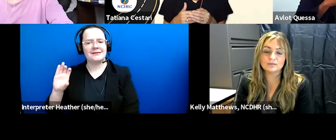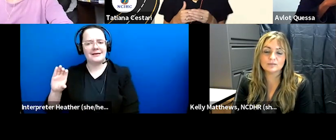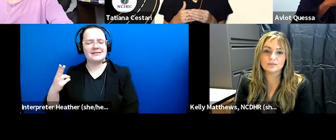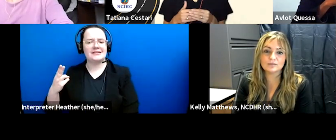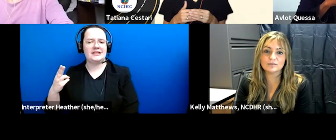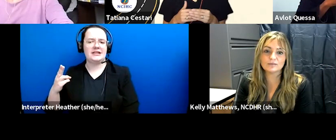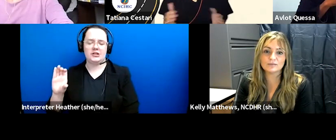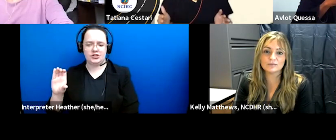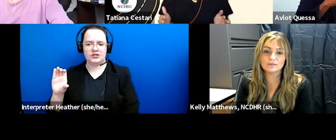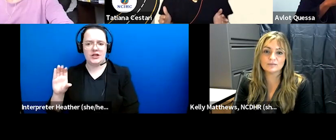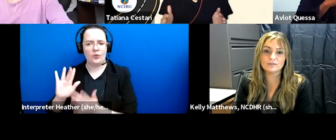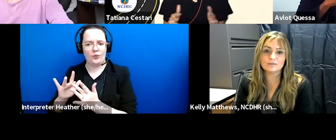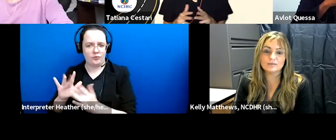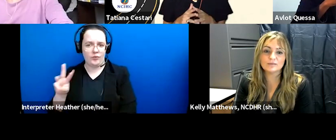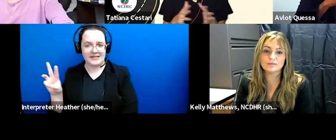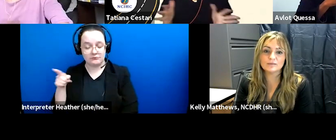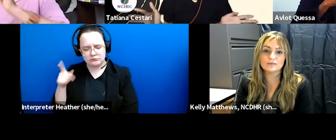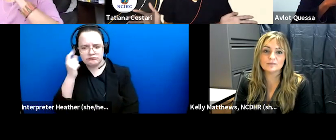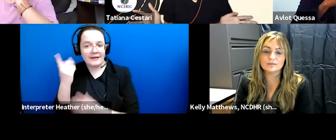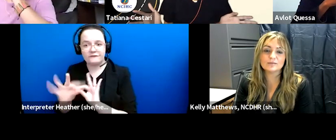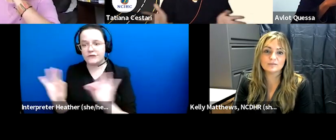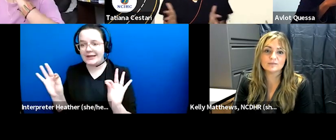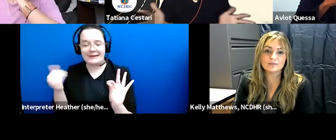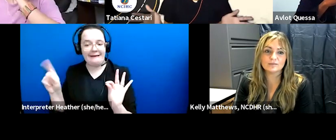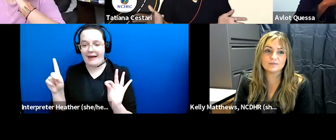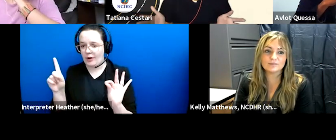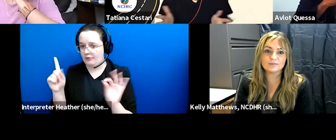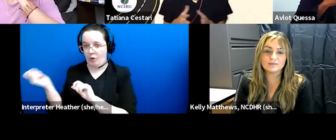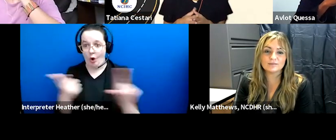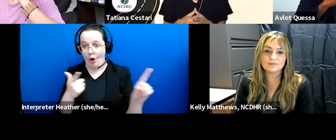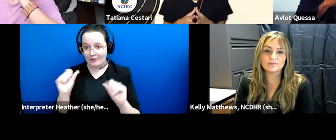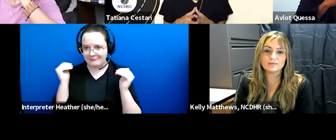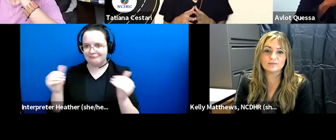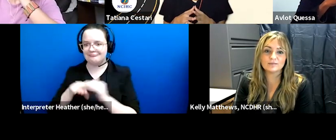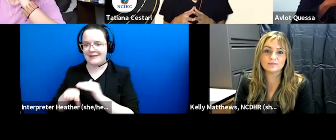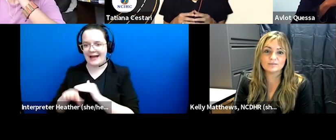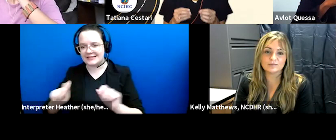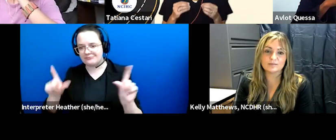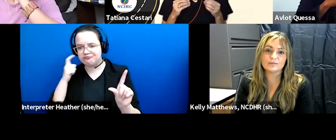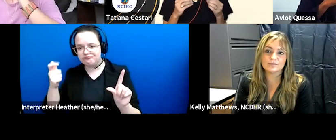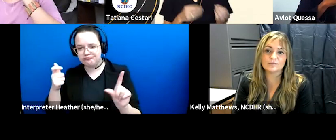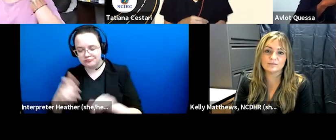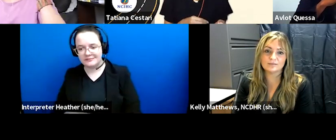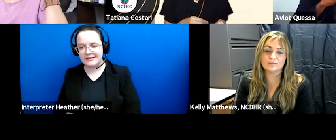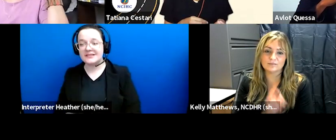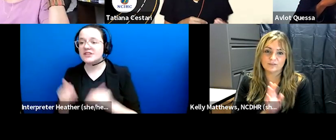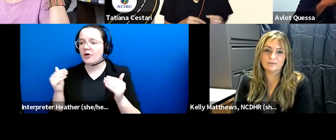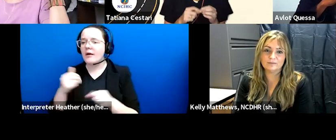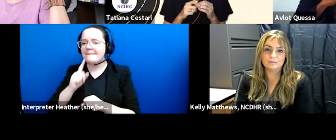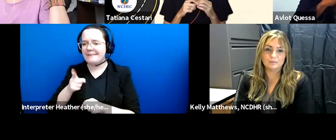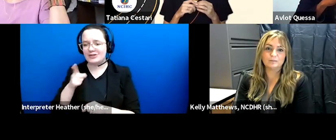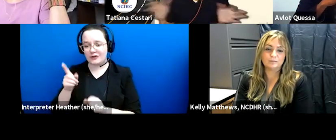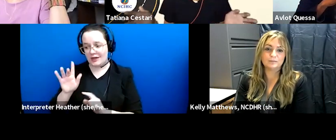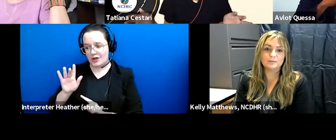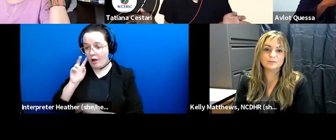and it's free uh for anyone for all to access it so make sure you go back to it